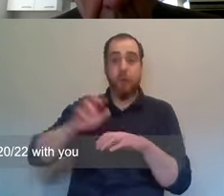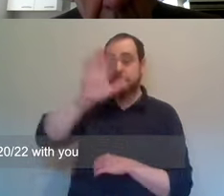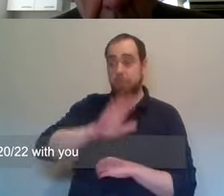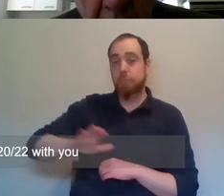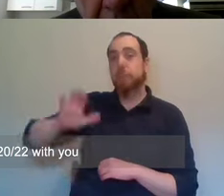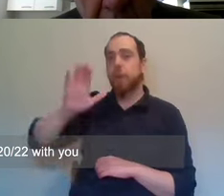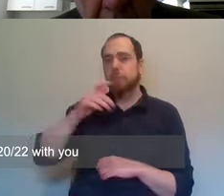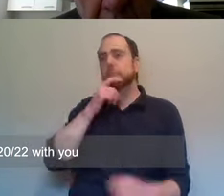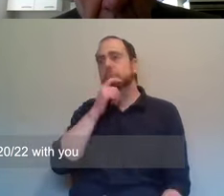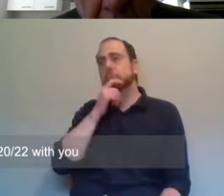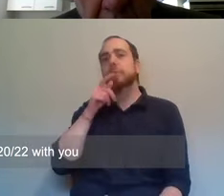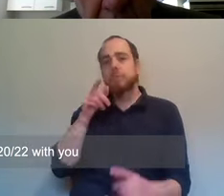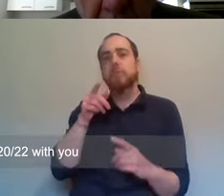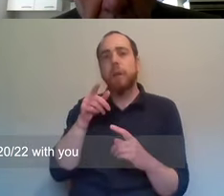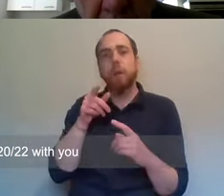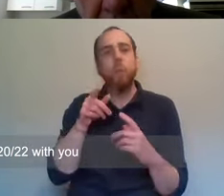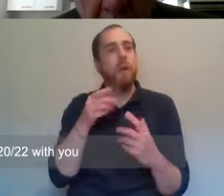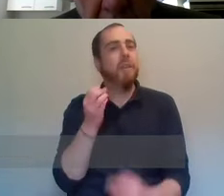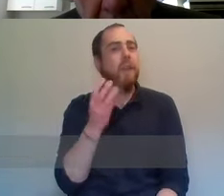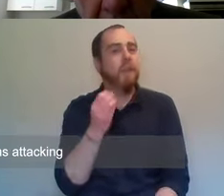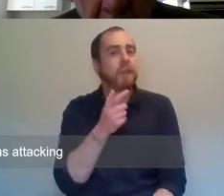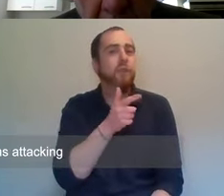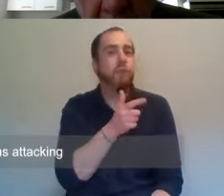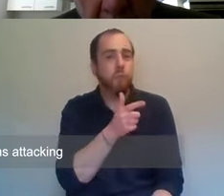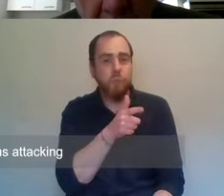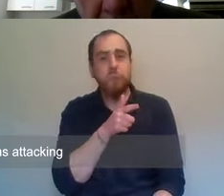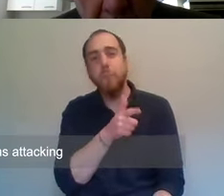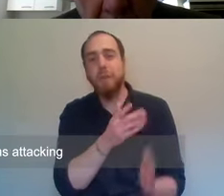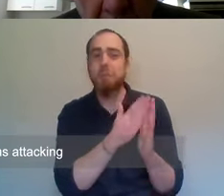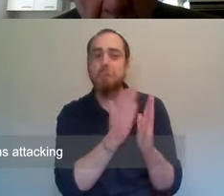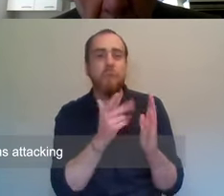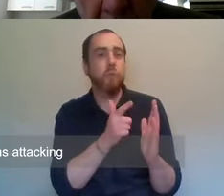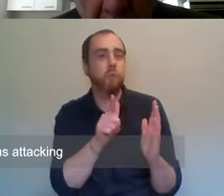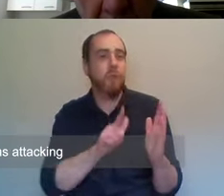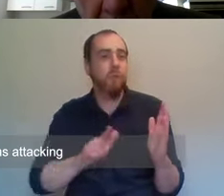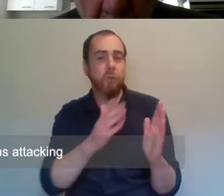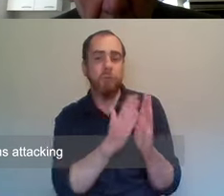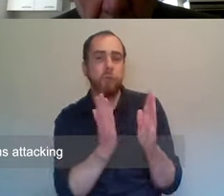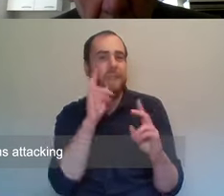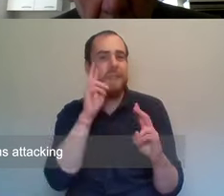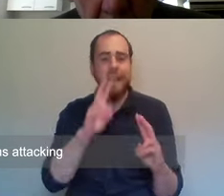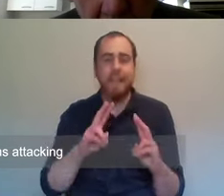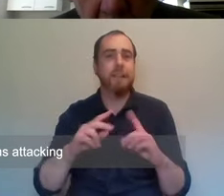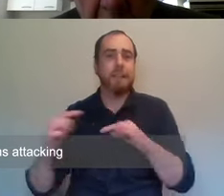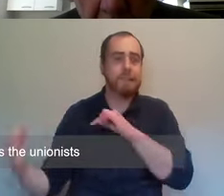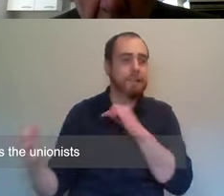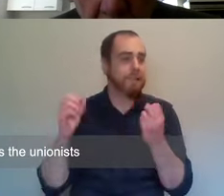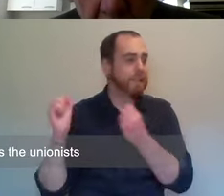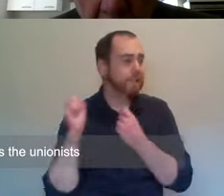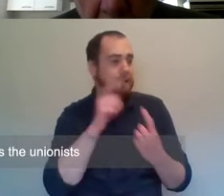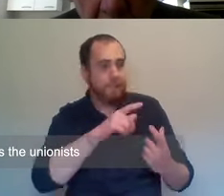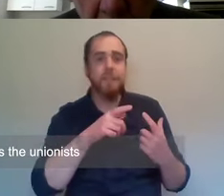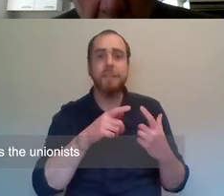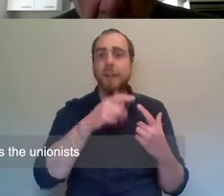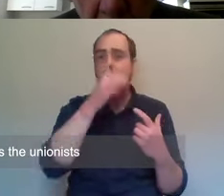a certain extent in 19, 20, 22, with, you know, Catholics saw pogroms attacking their community,